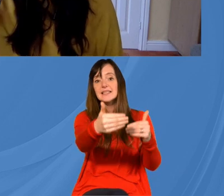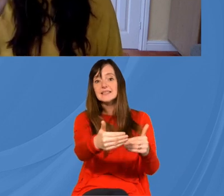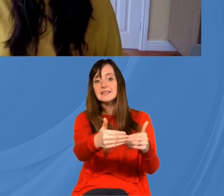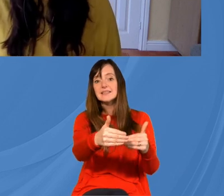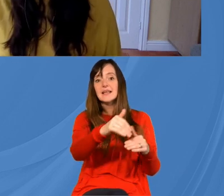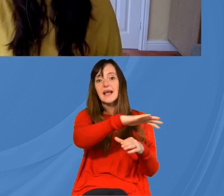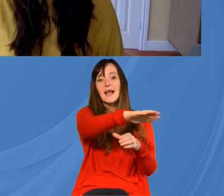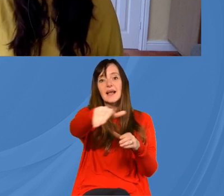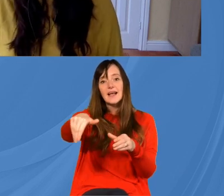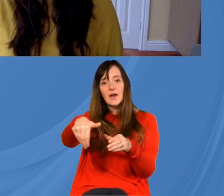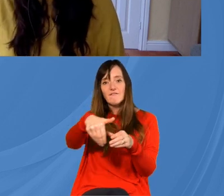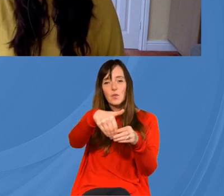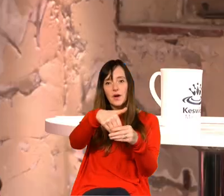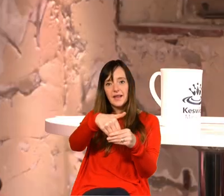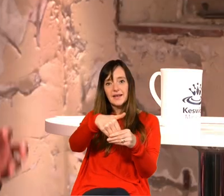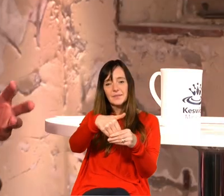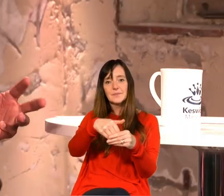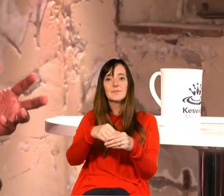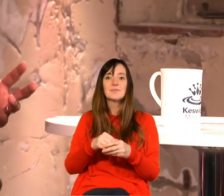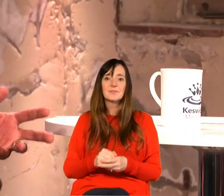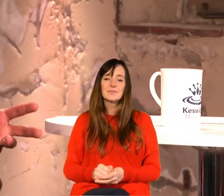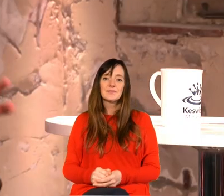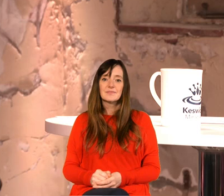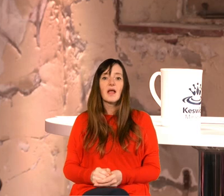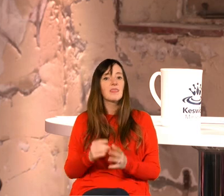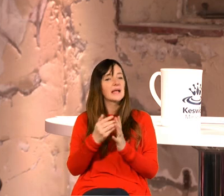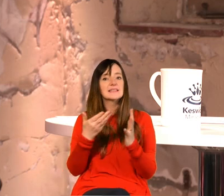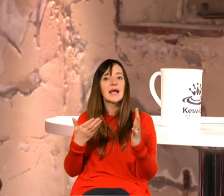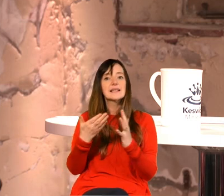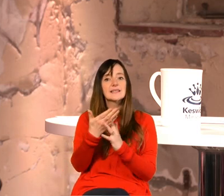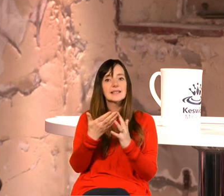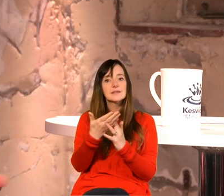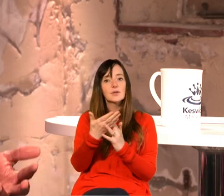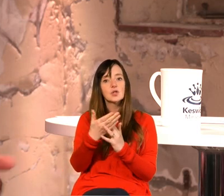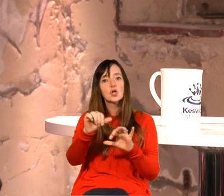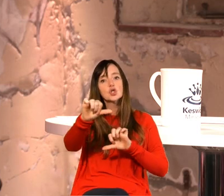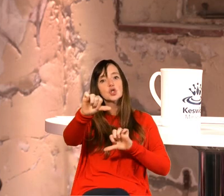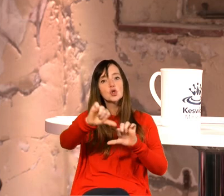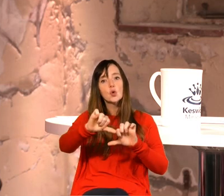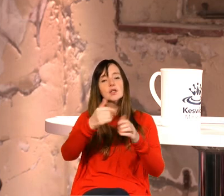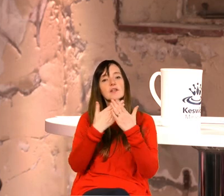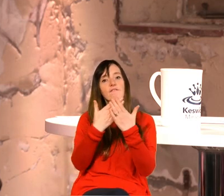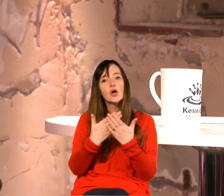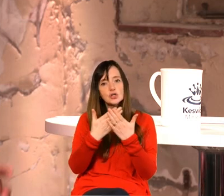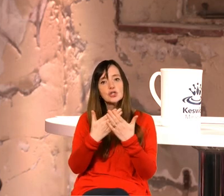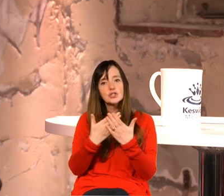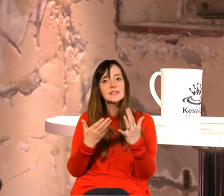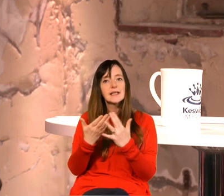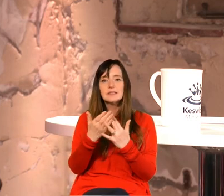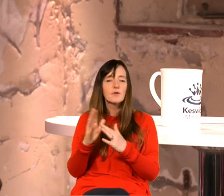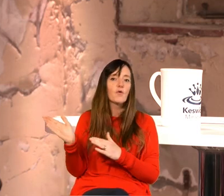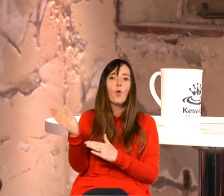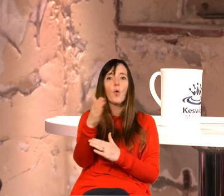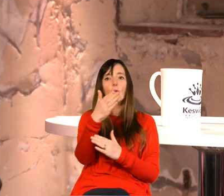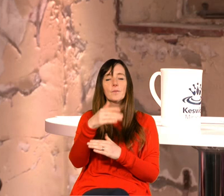pete and christine windmill um this will be accessible short devotion which will be accessible for all do come back